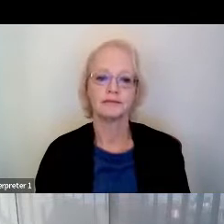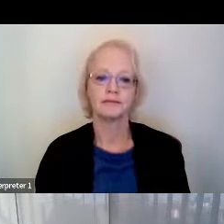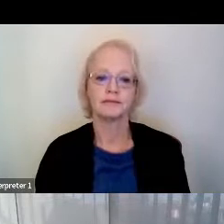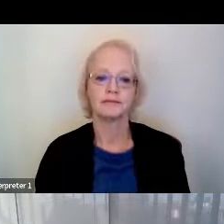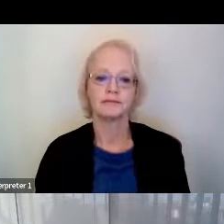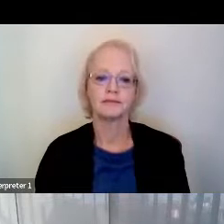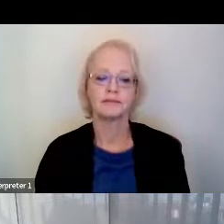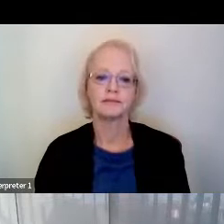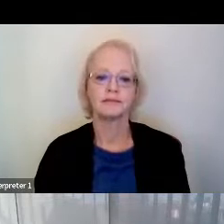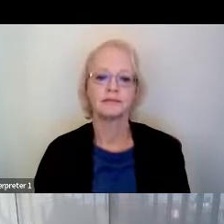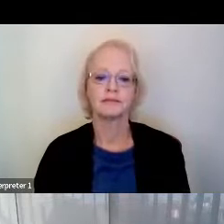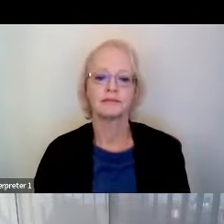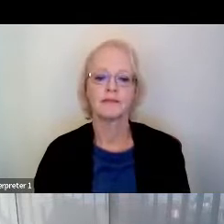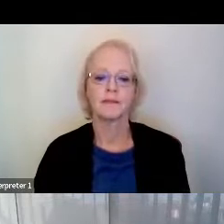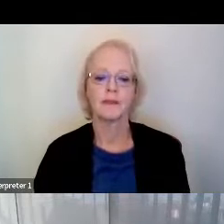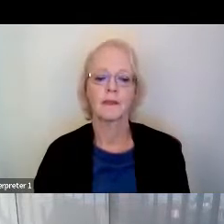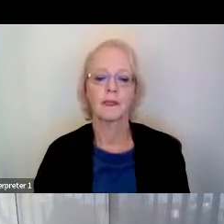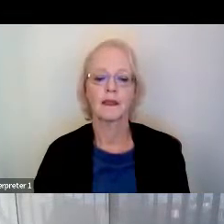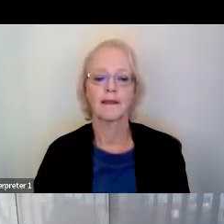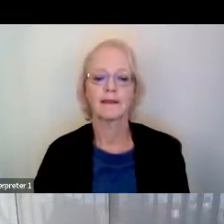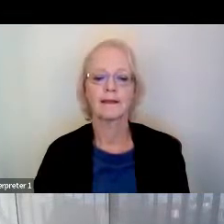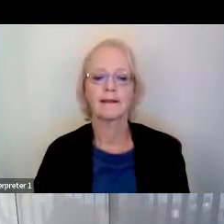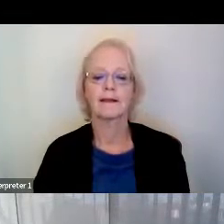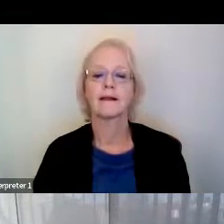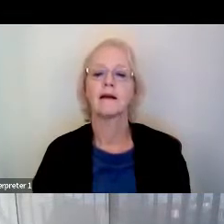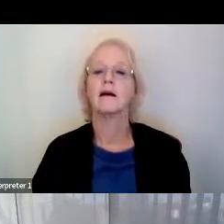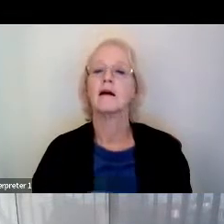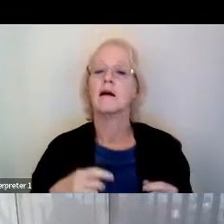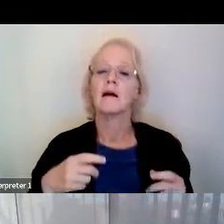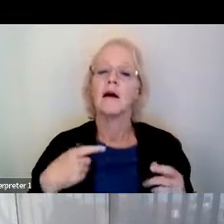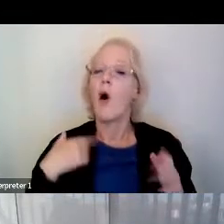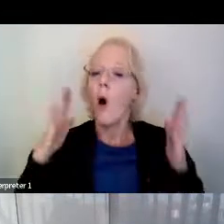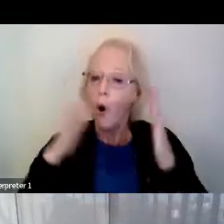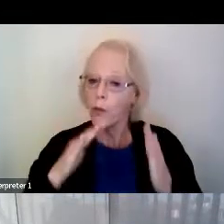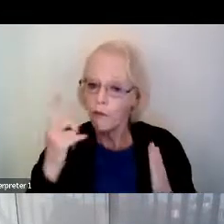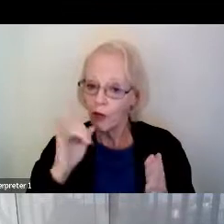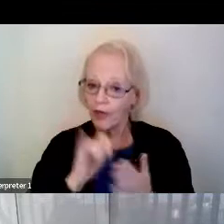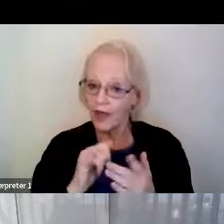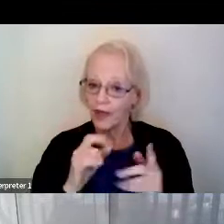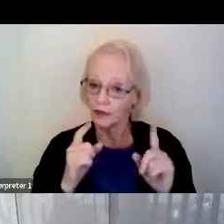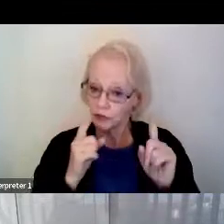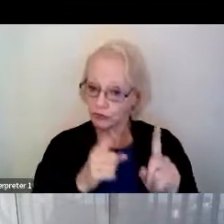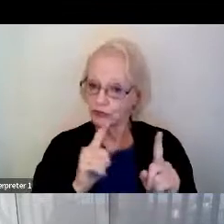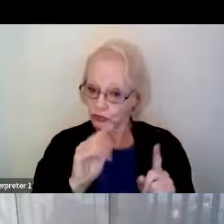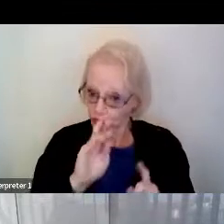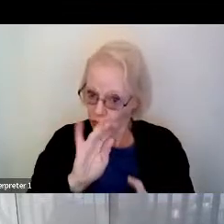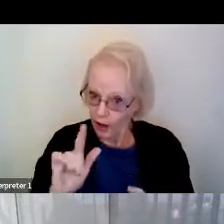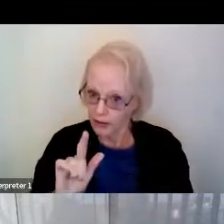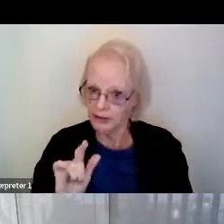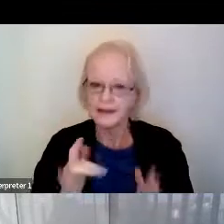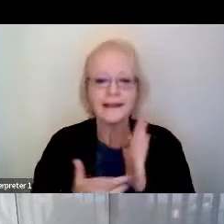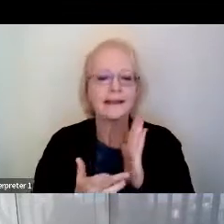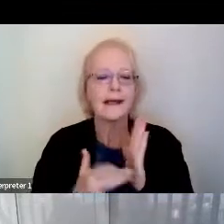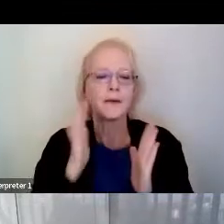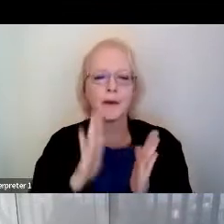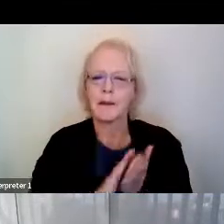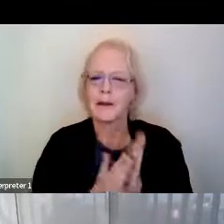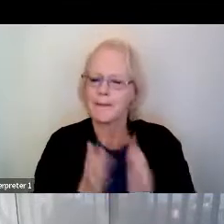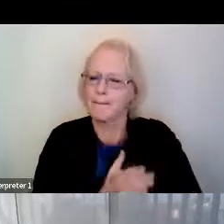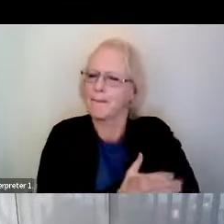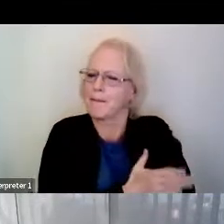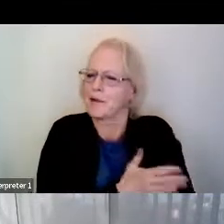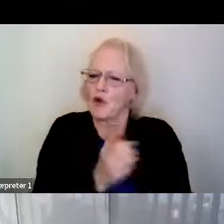And overall, Ponto's hopes for the trial is that this technology will become so good and widely available to